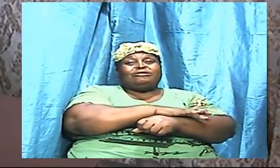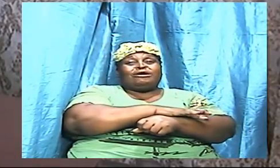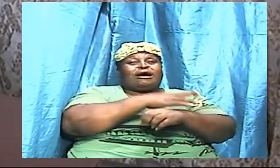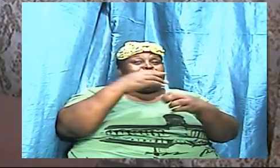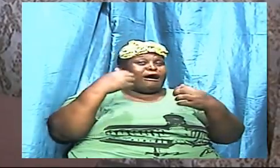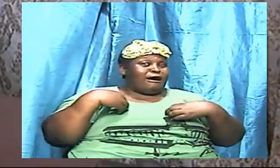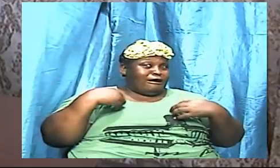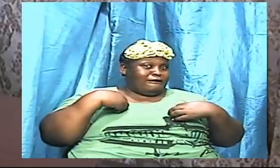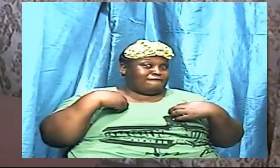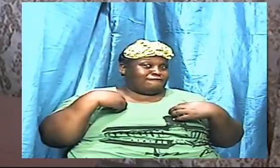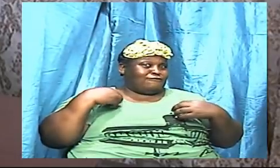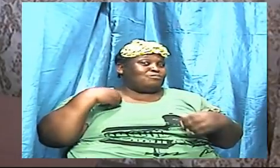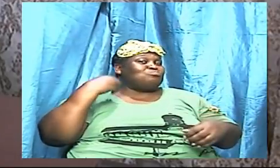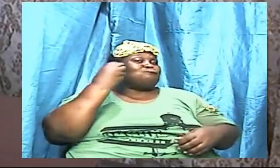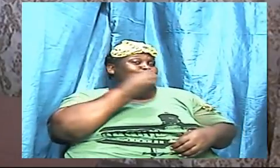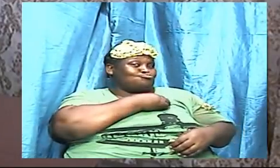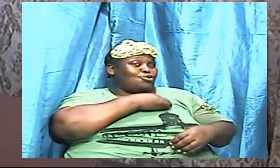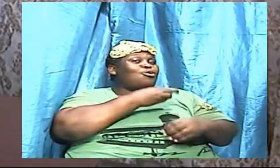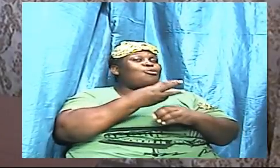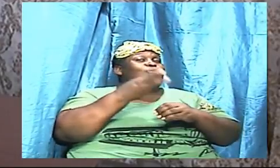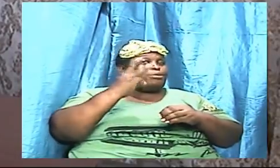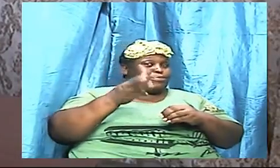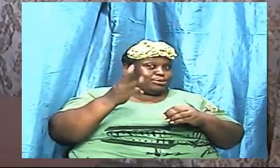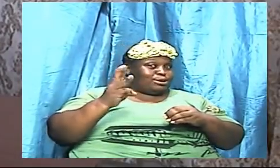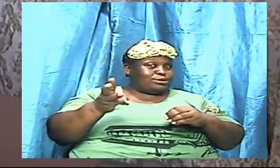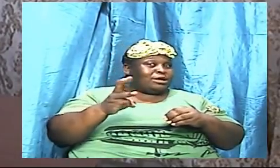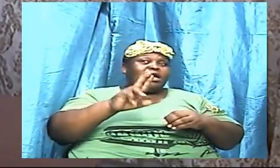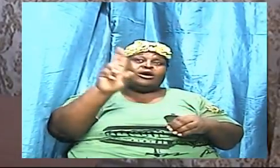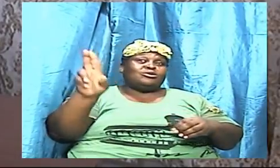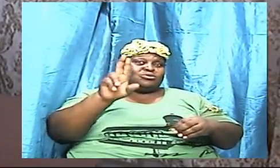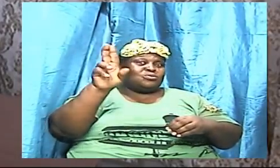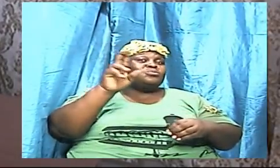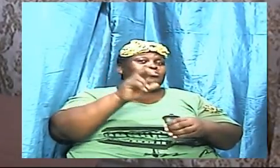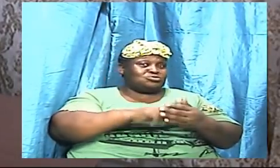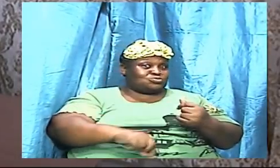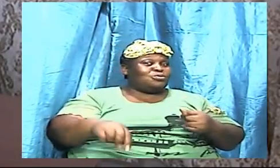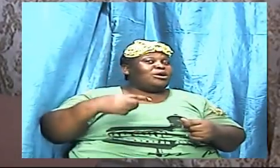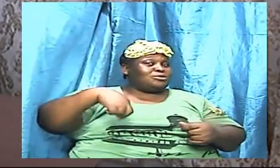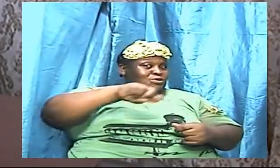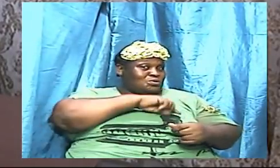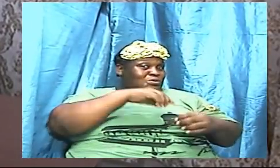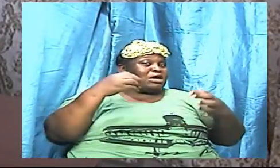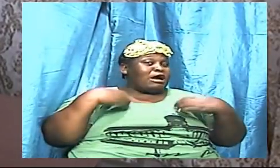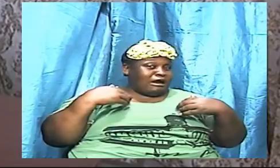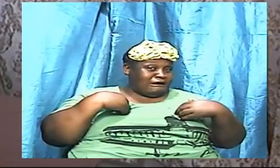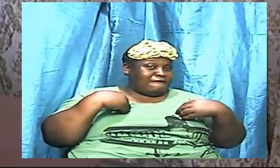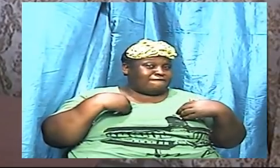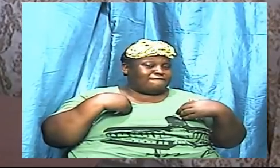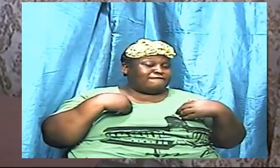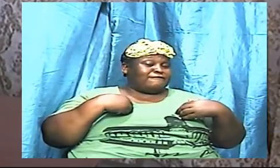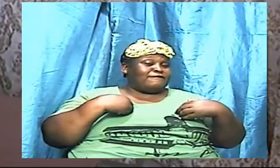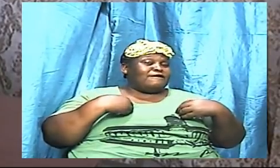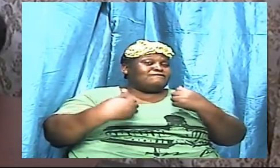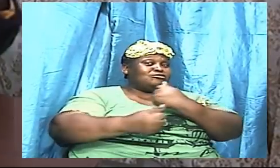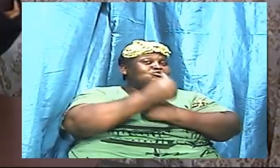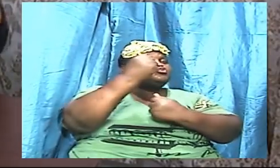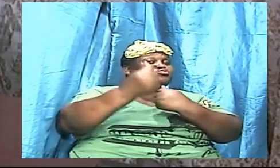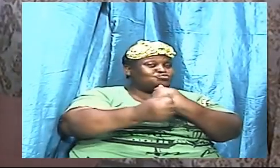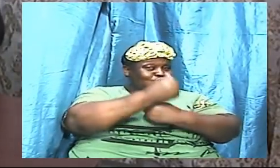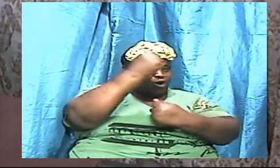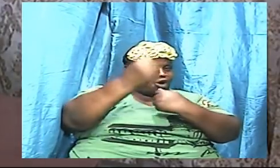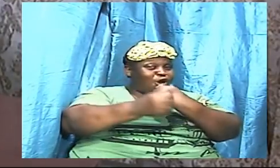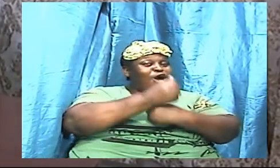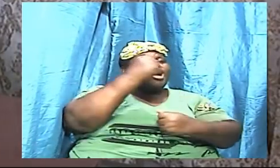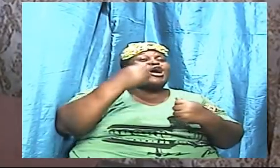we have and use it to the tearing down of the strongholds of the enemy. And so